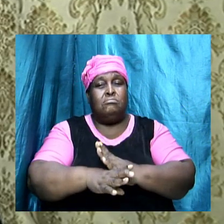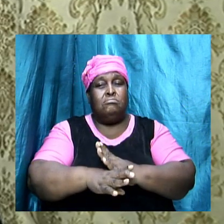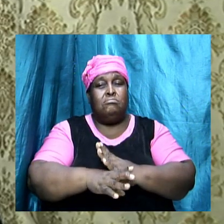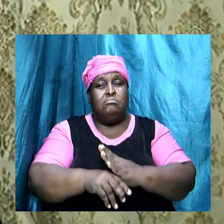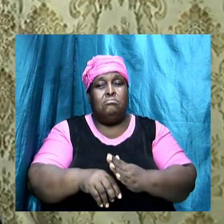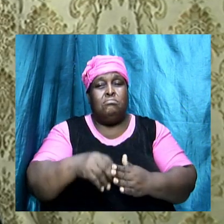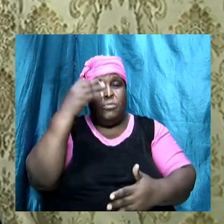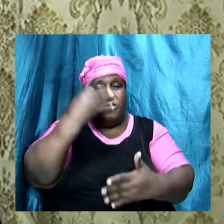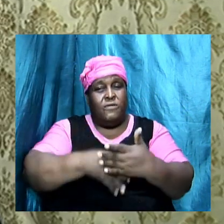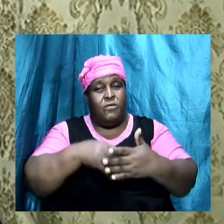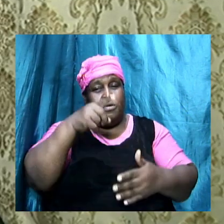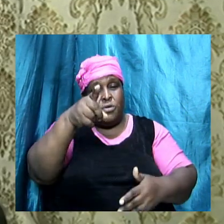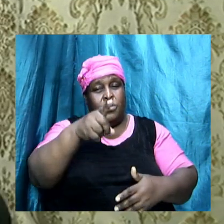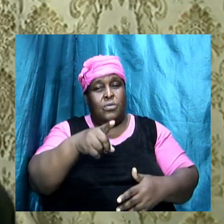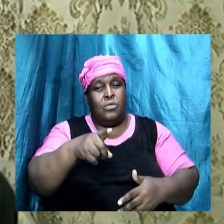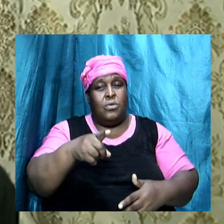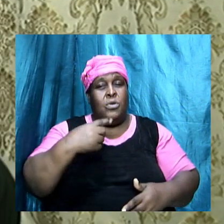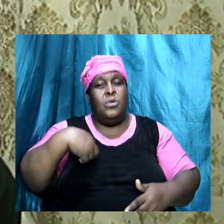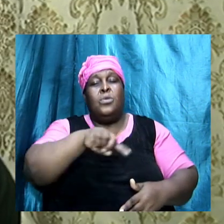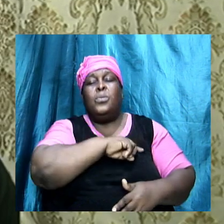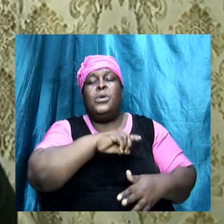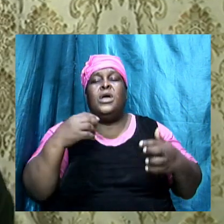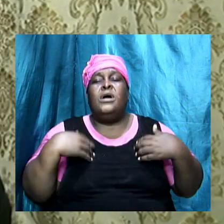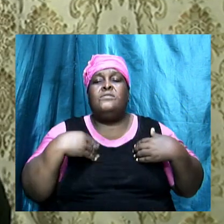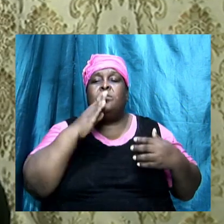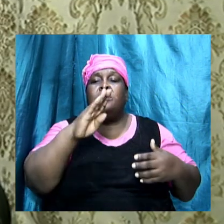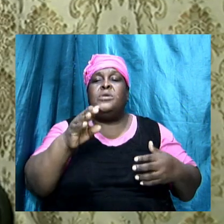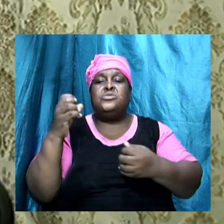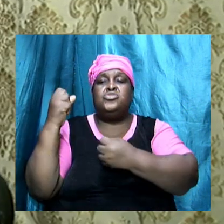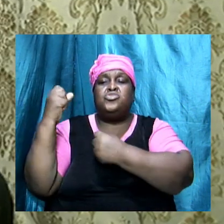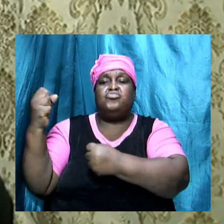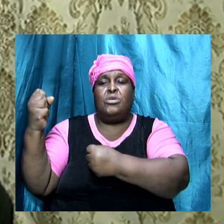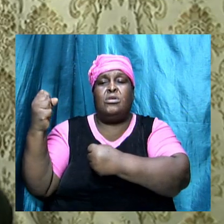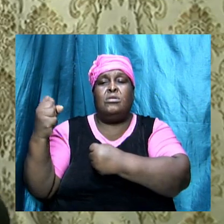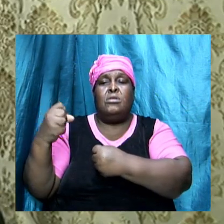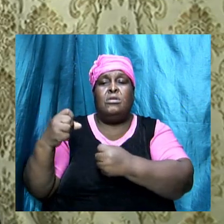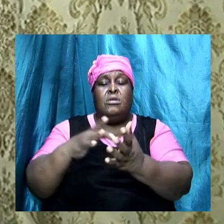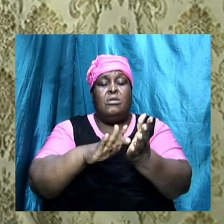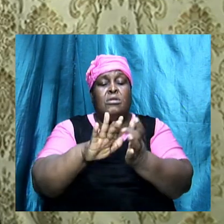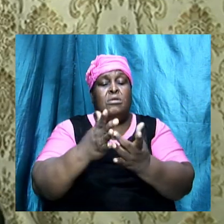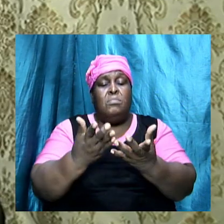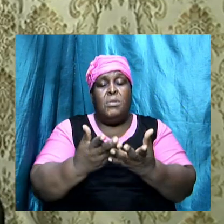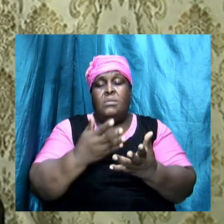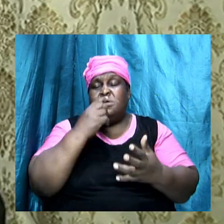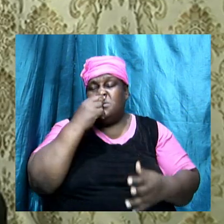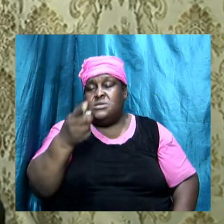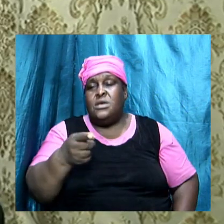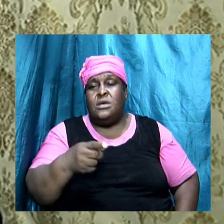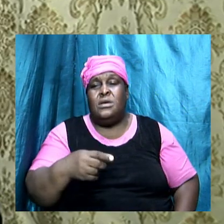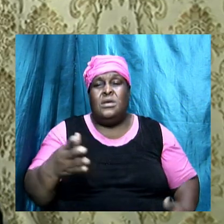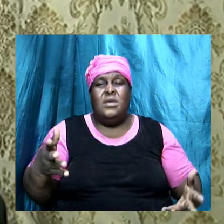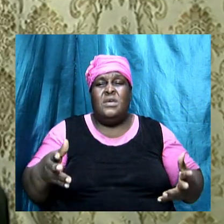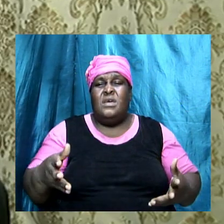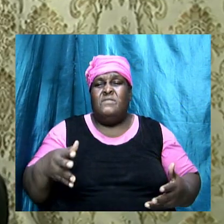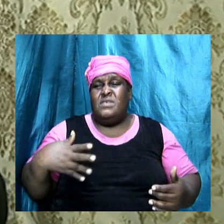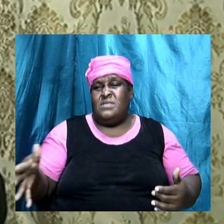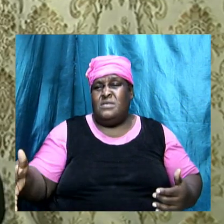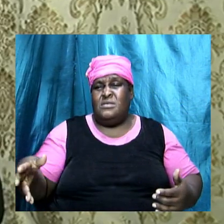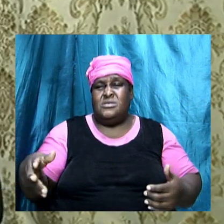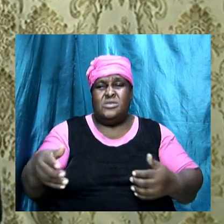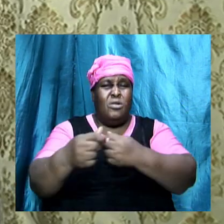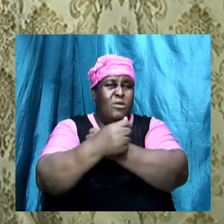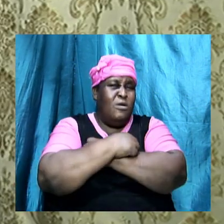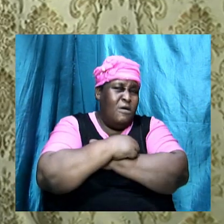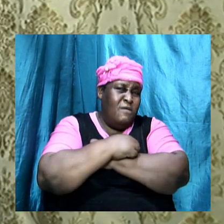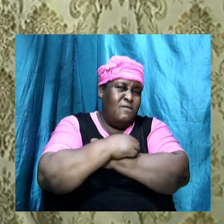strong. The Bible says, whatever things are lovely, whatever things are honest, whatever things are just, whatever things